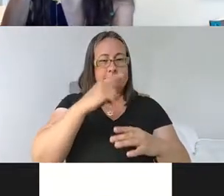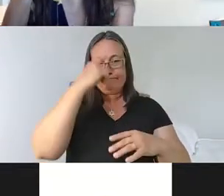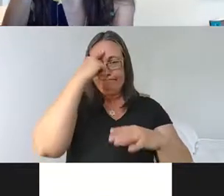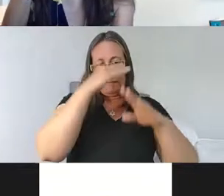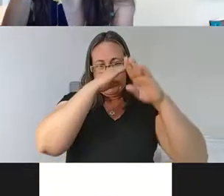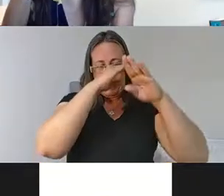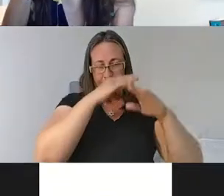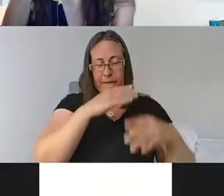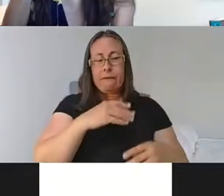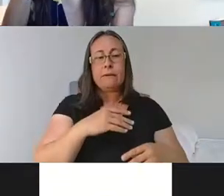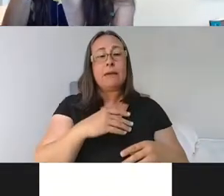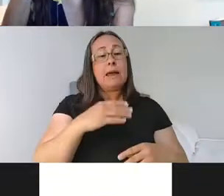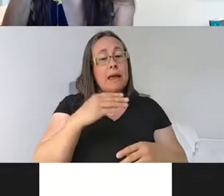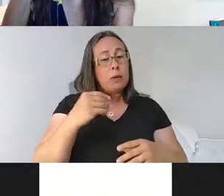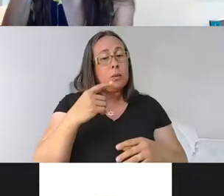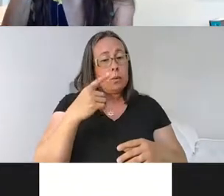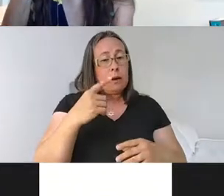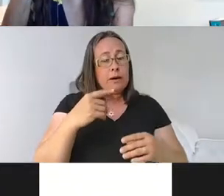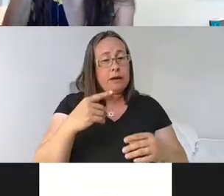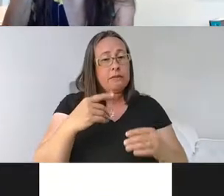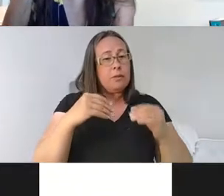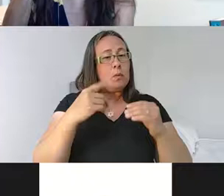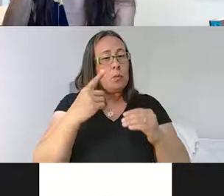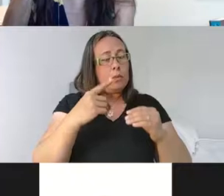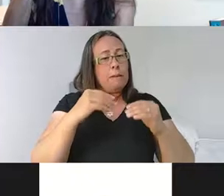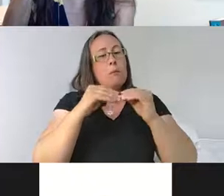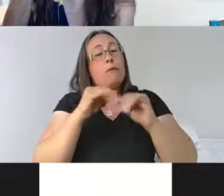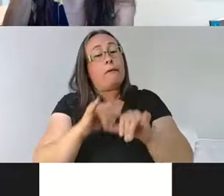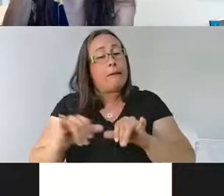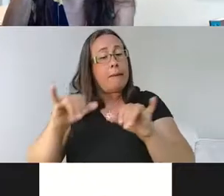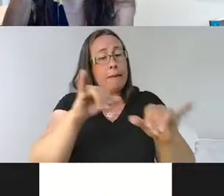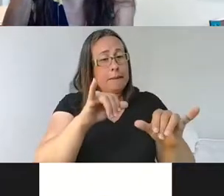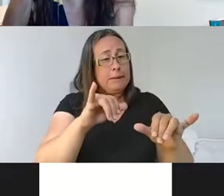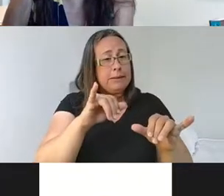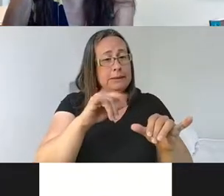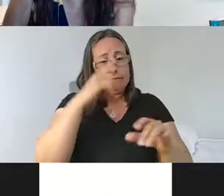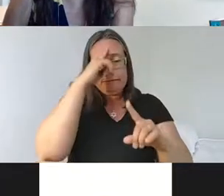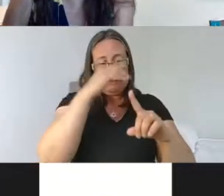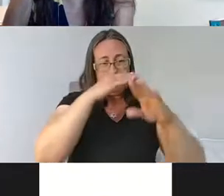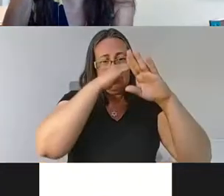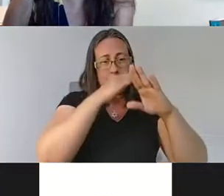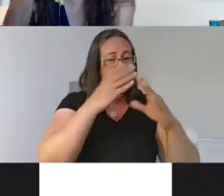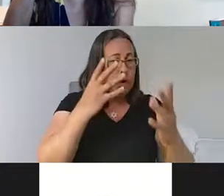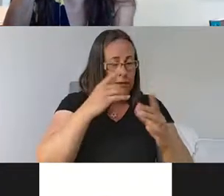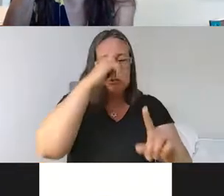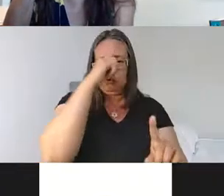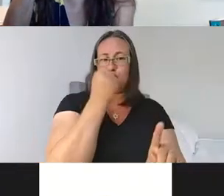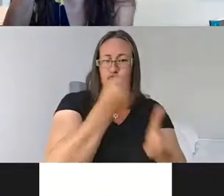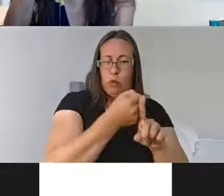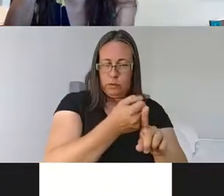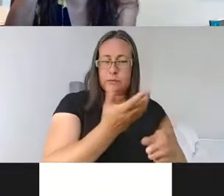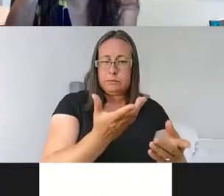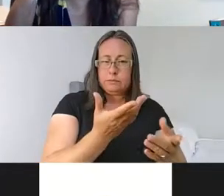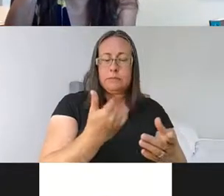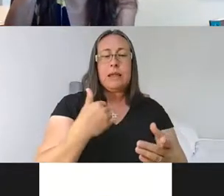Um, and probably one of the more common, um, forms of ischemia is actually a stroke, right? And so this is the idea that